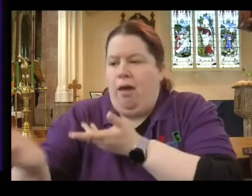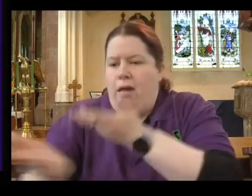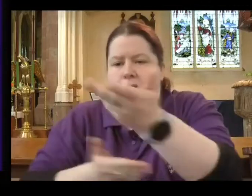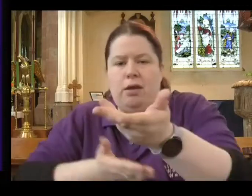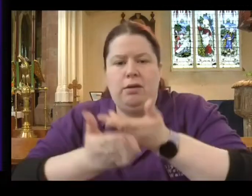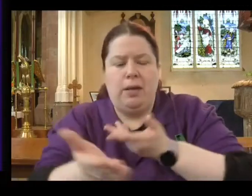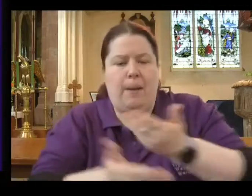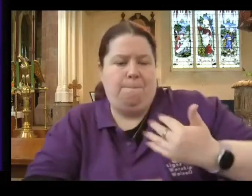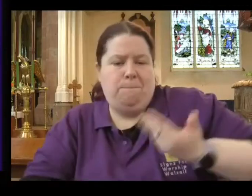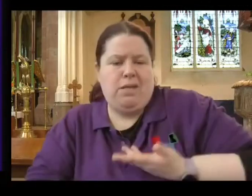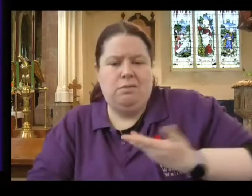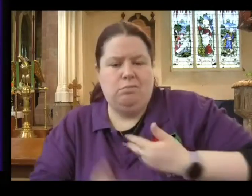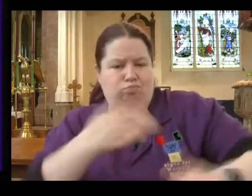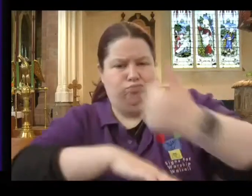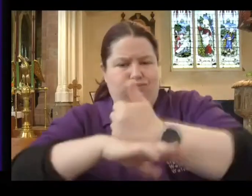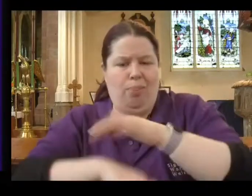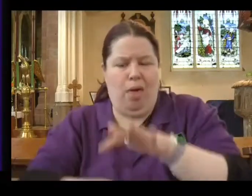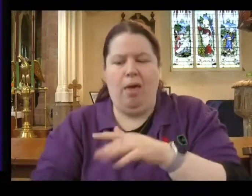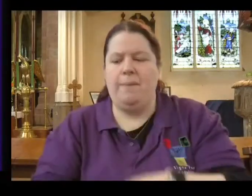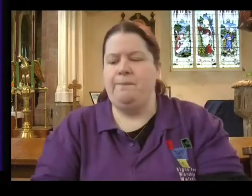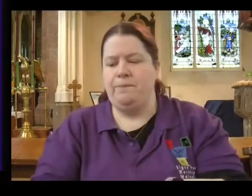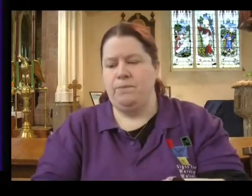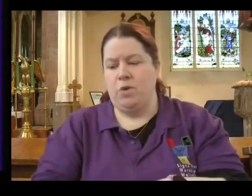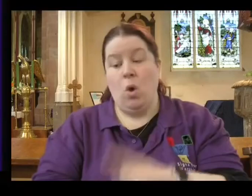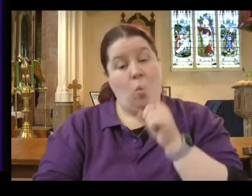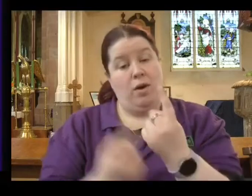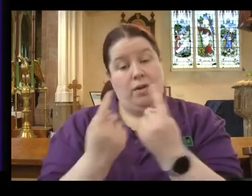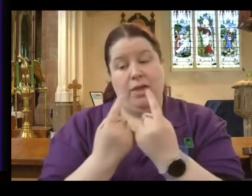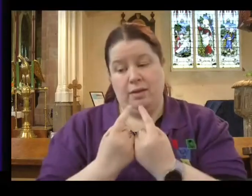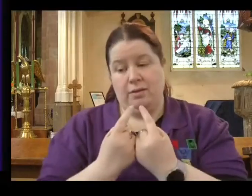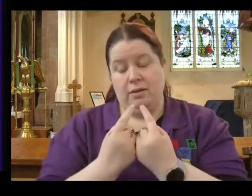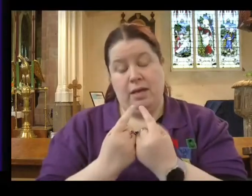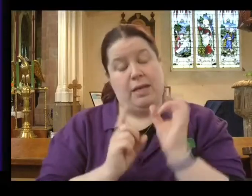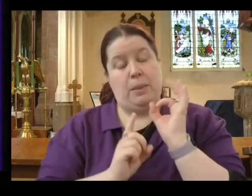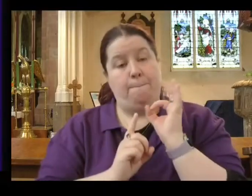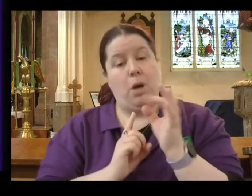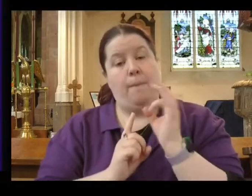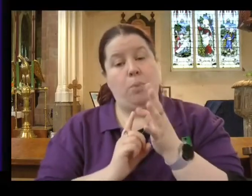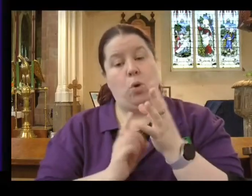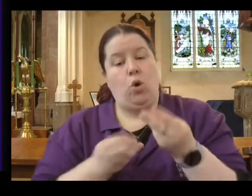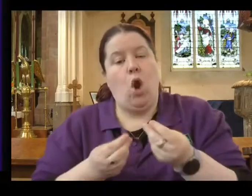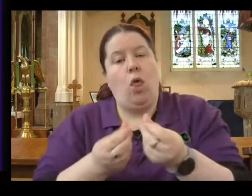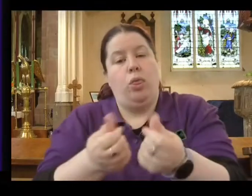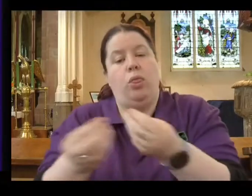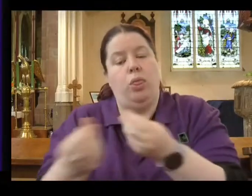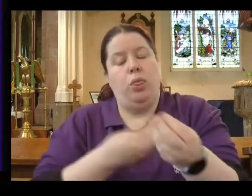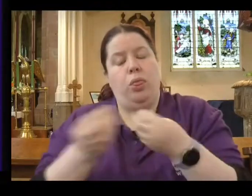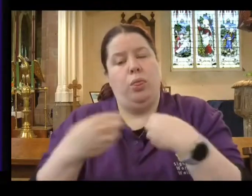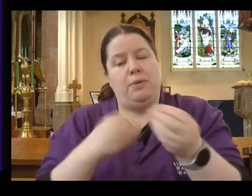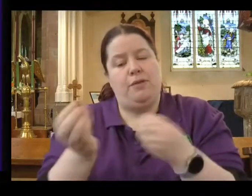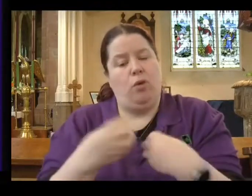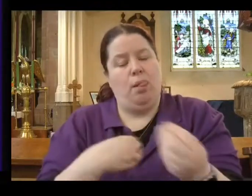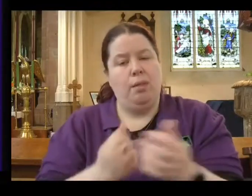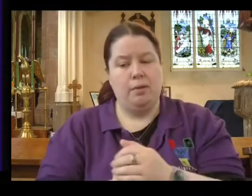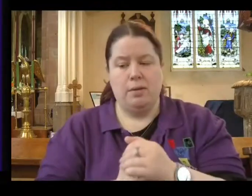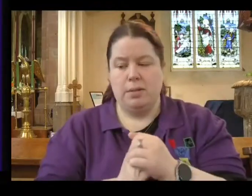And one of the big produces that they actually trade is purple cloth. Now you might remember back.